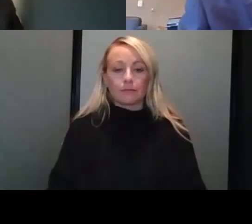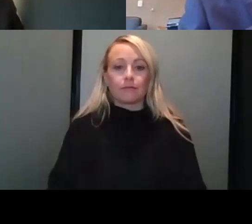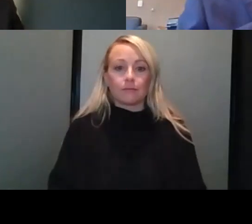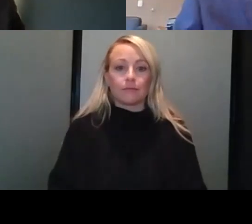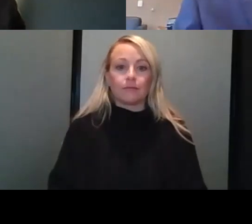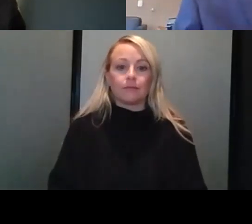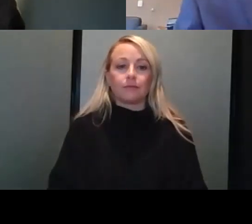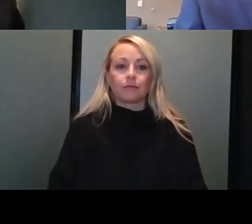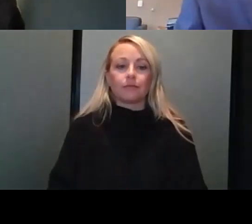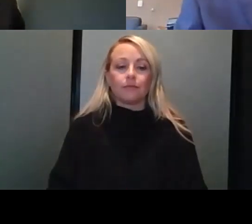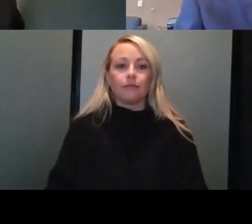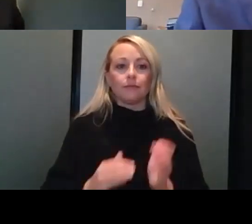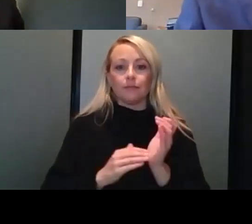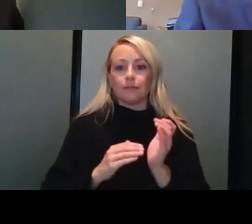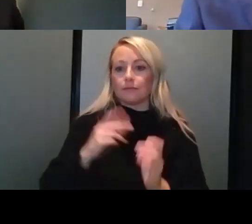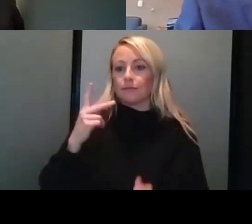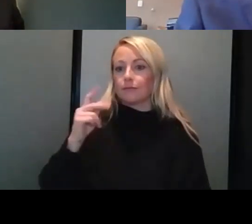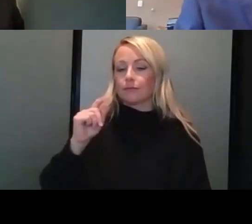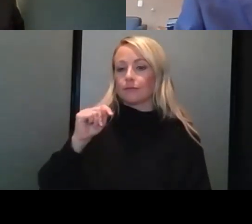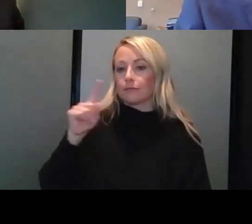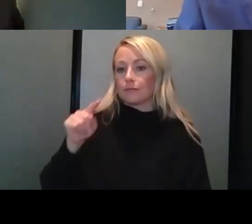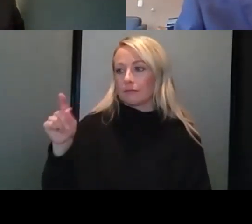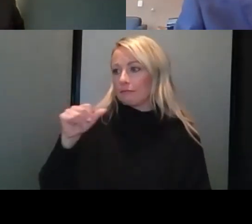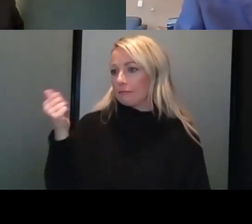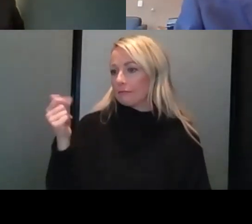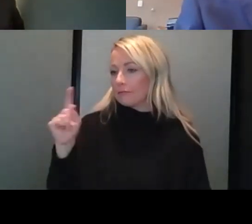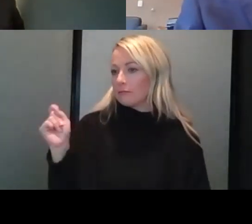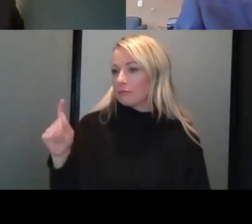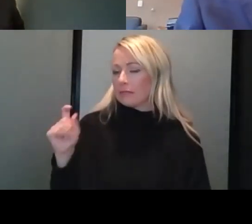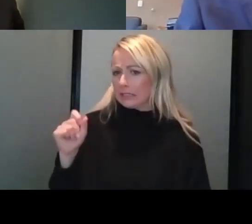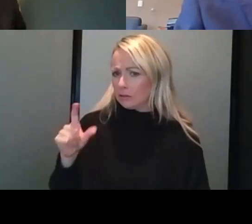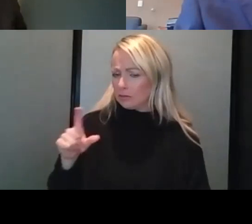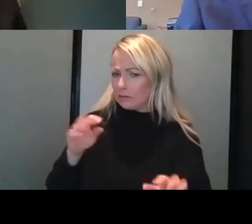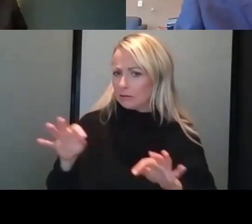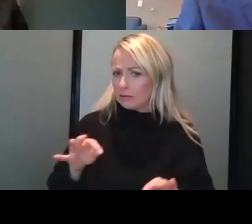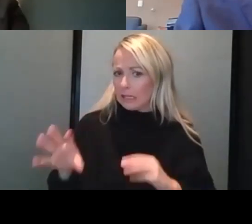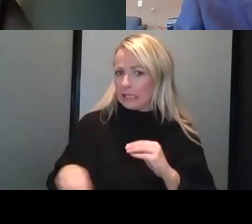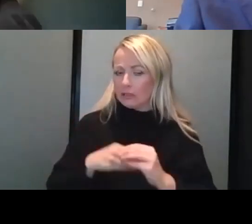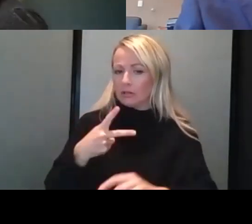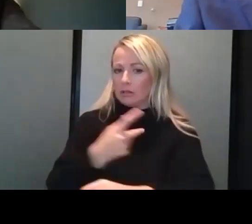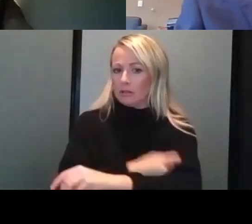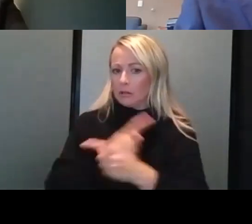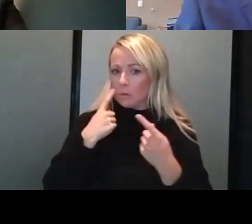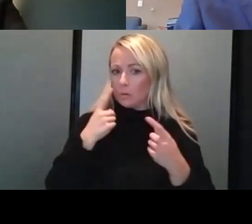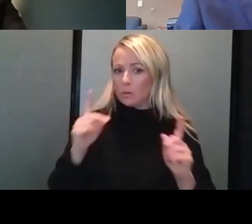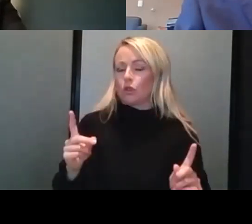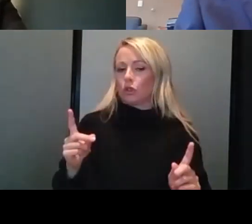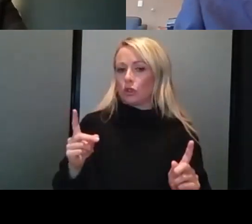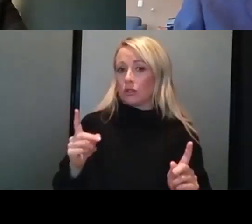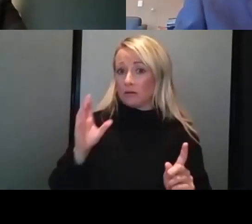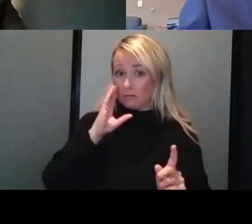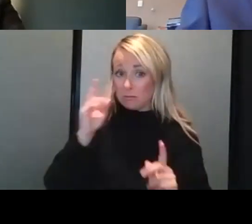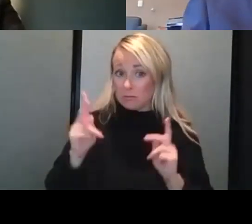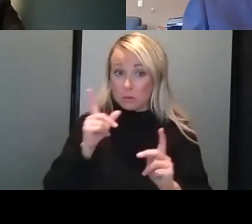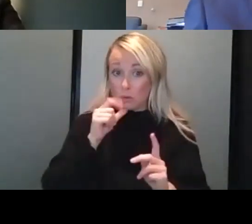Dr. Katz, another question. Um, perhaps you can explain how additional doses of vaccine work. The question is, would people who